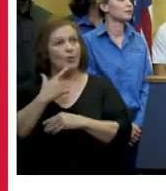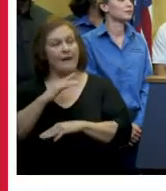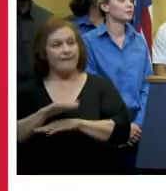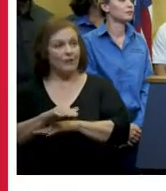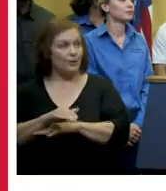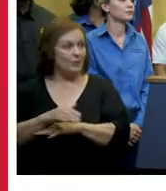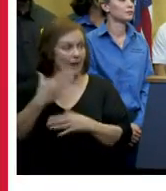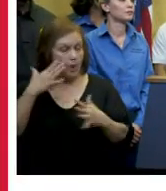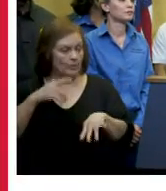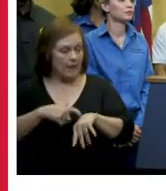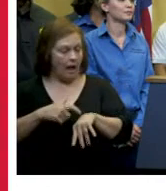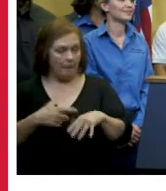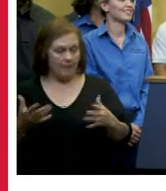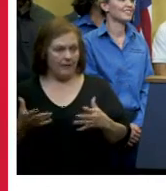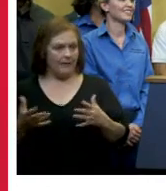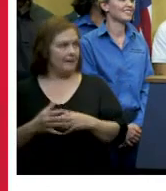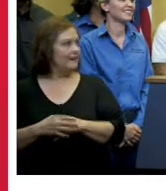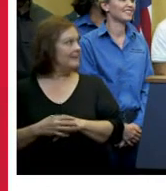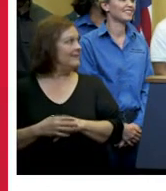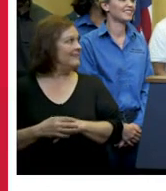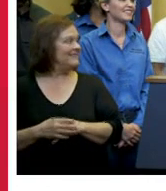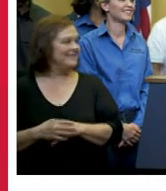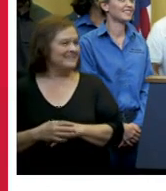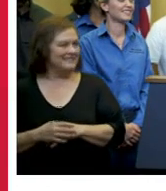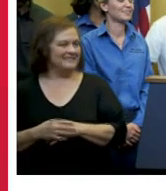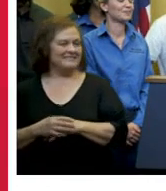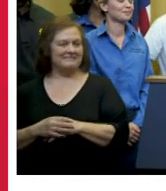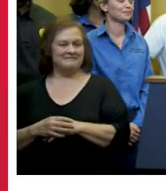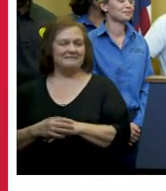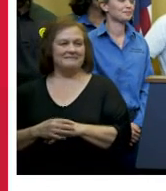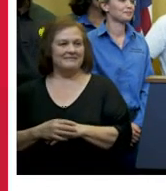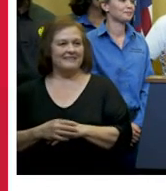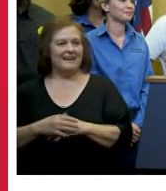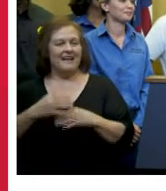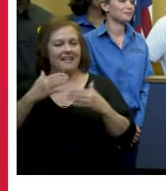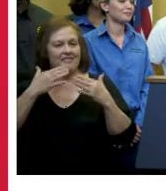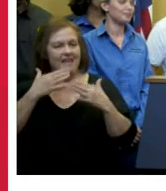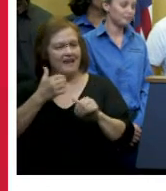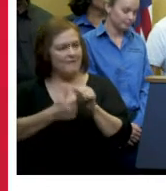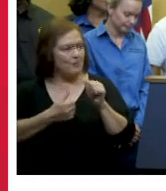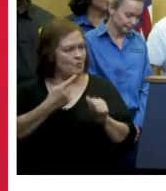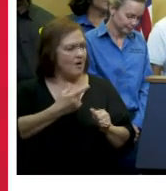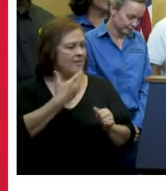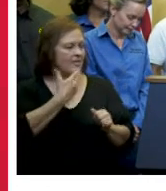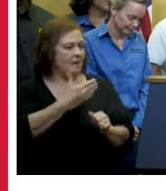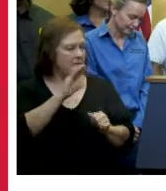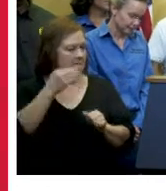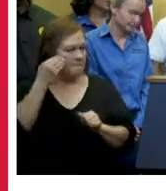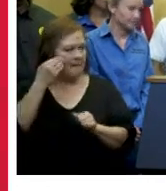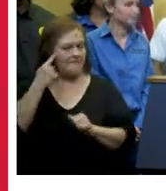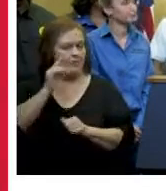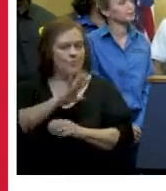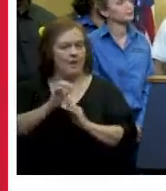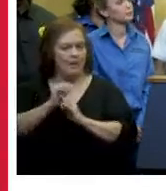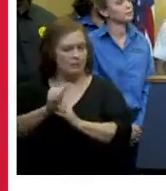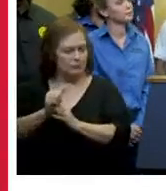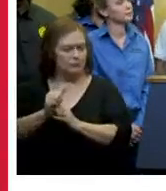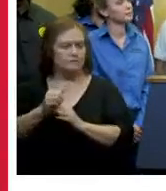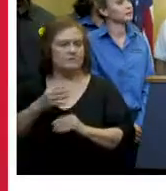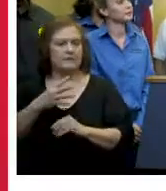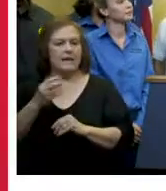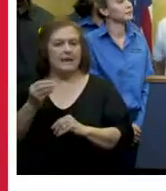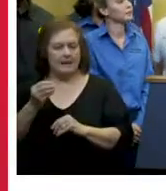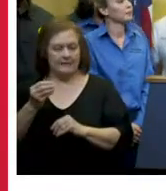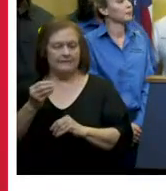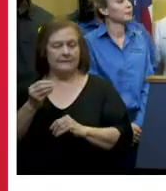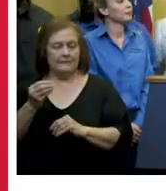afternoon i don't know what time it is uh but uh um thank everybody thank you madam mayor for your leadership and it